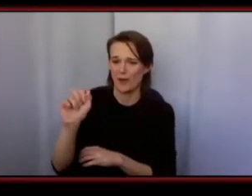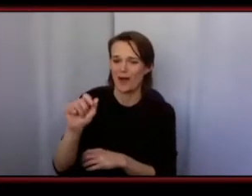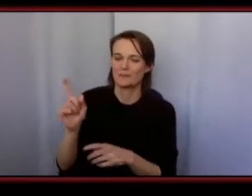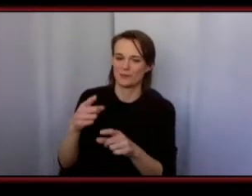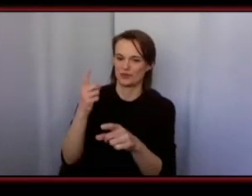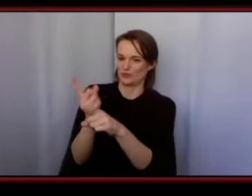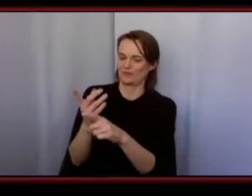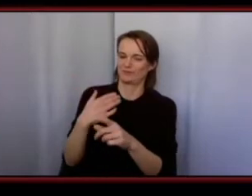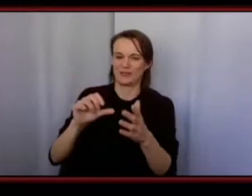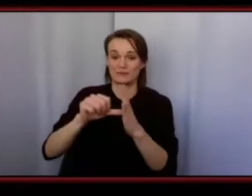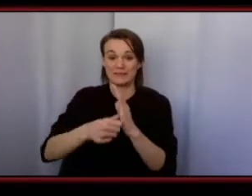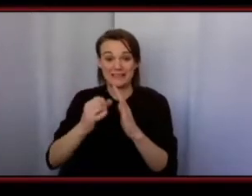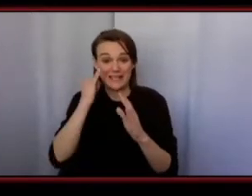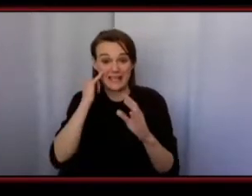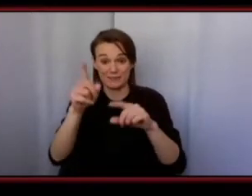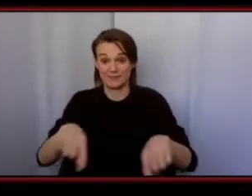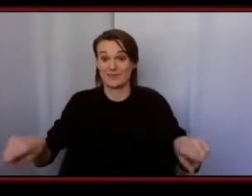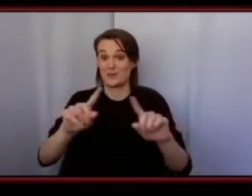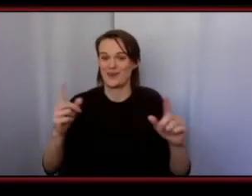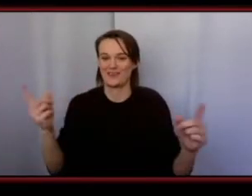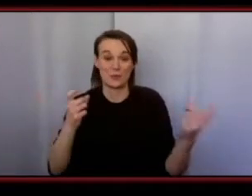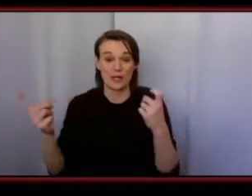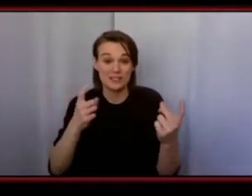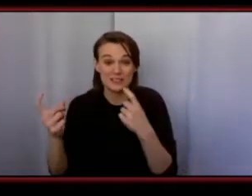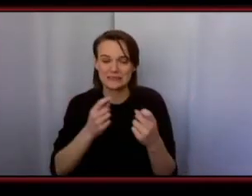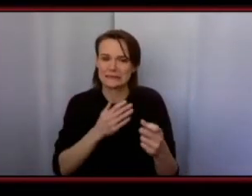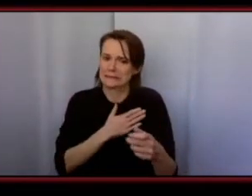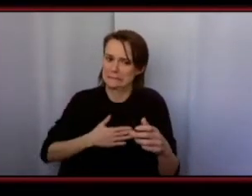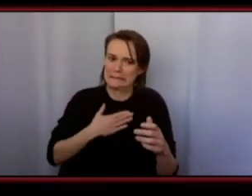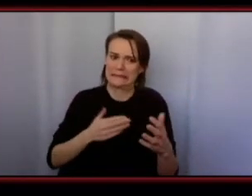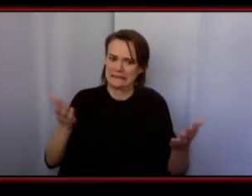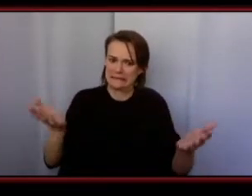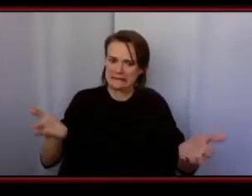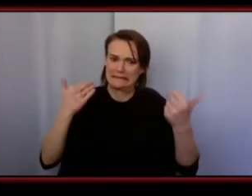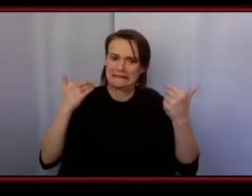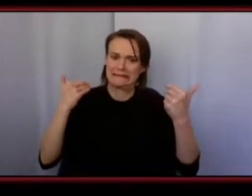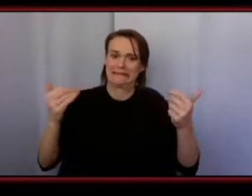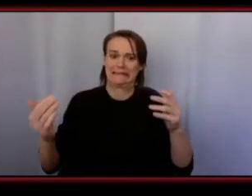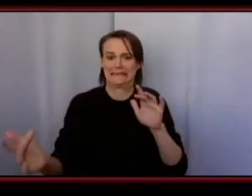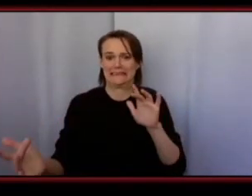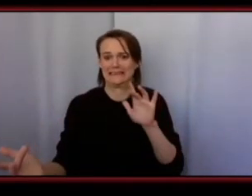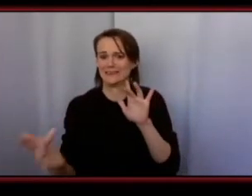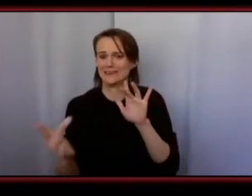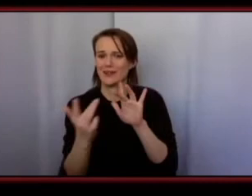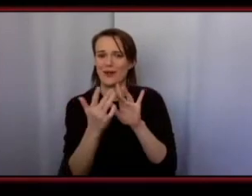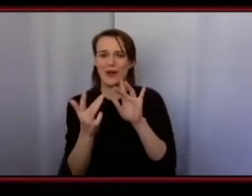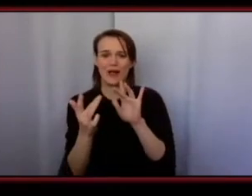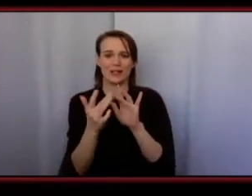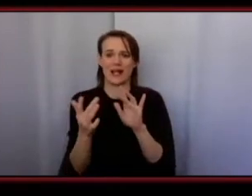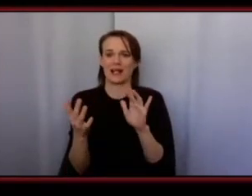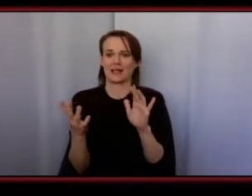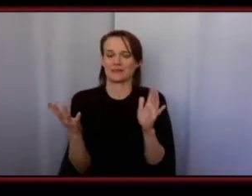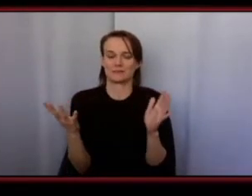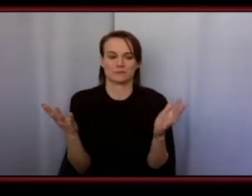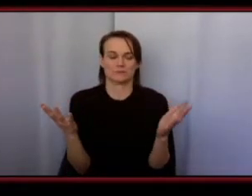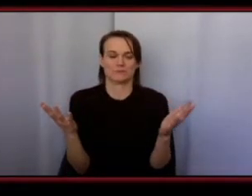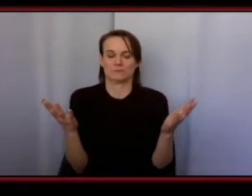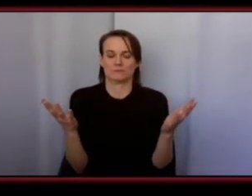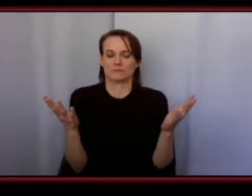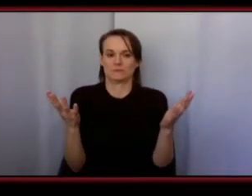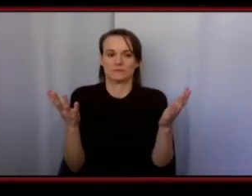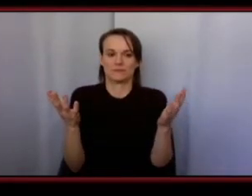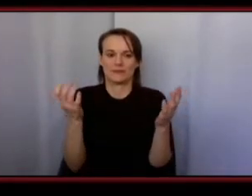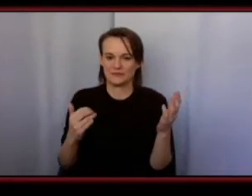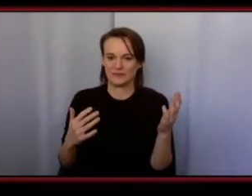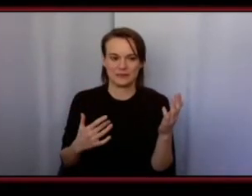kind of questions like please reach out to any one of us you know regardless you know if it you might think it's not you know a question that